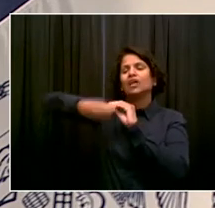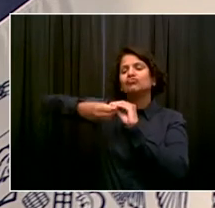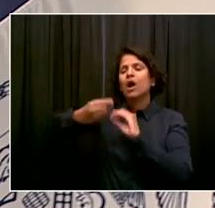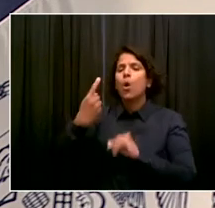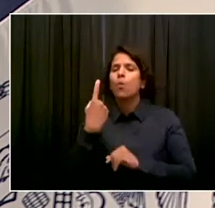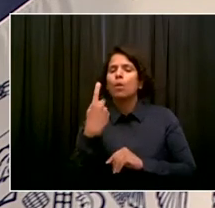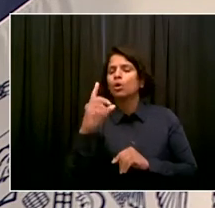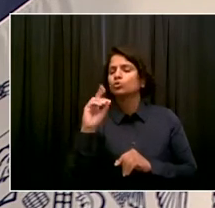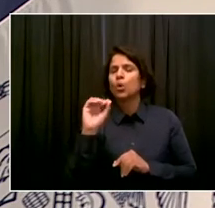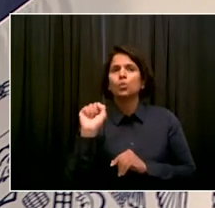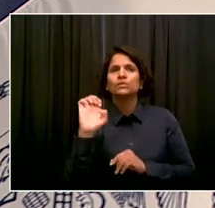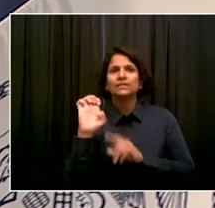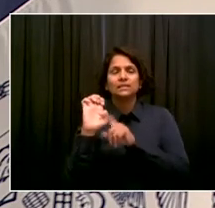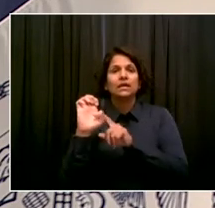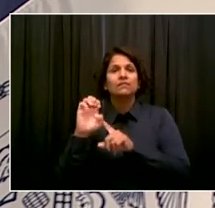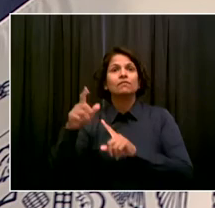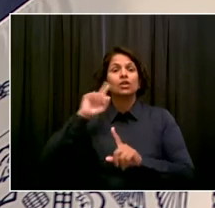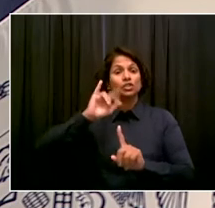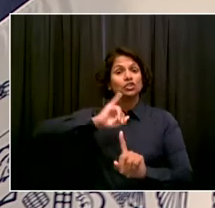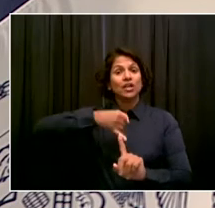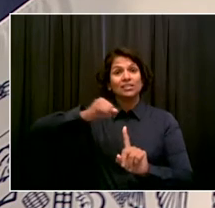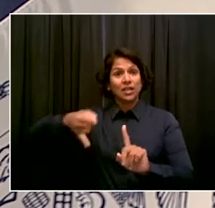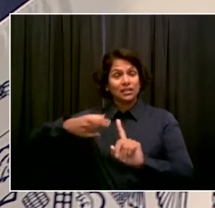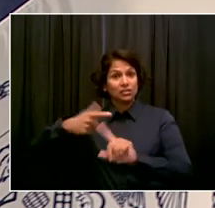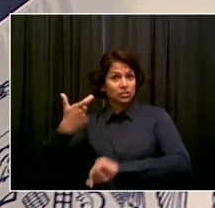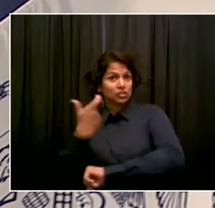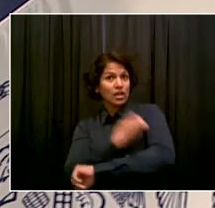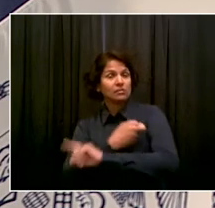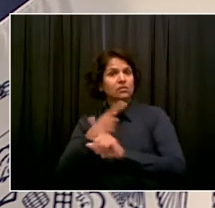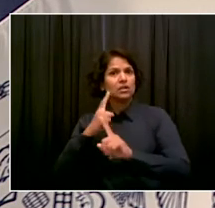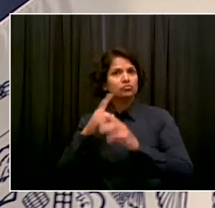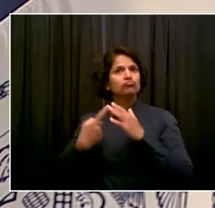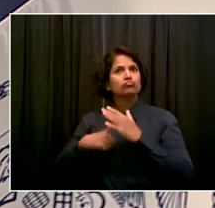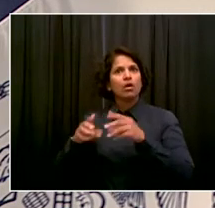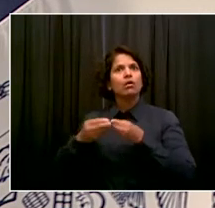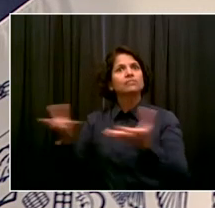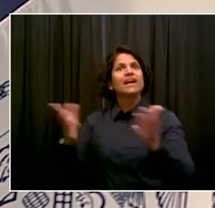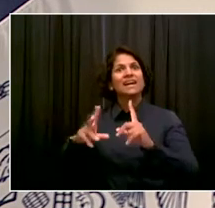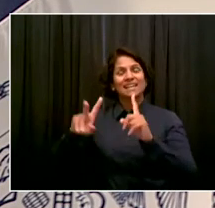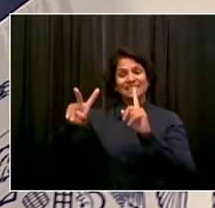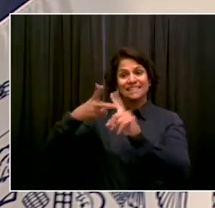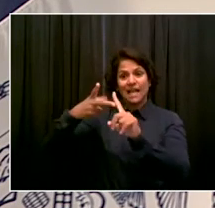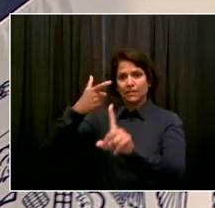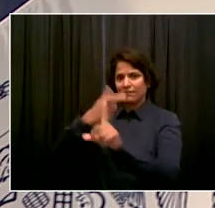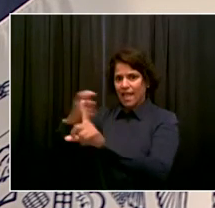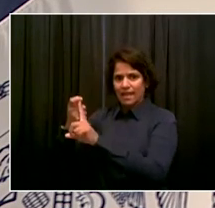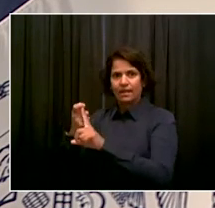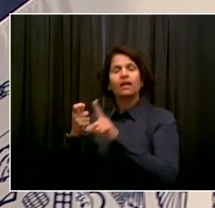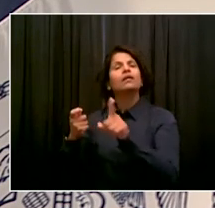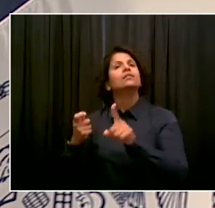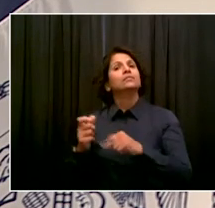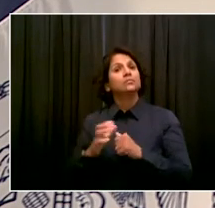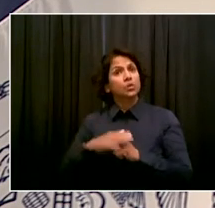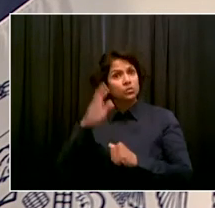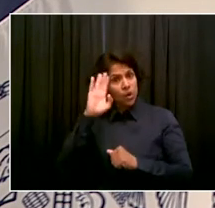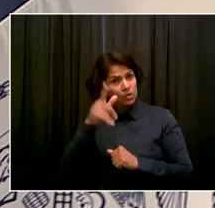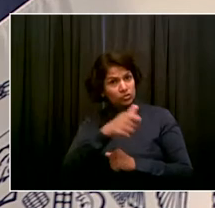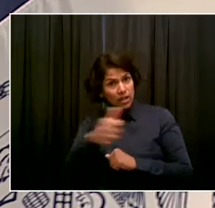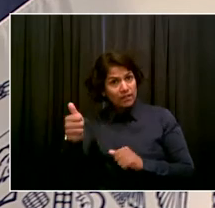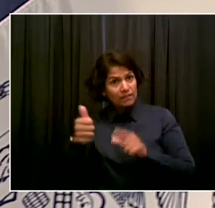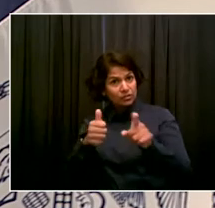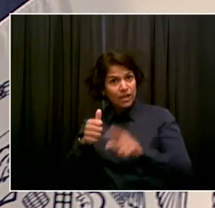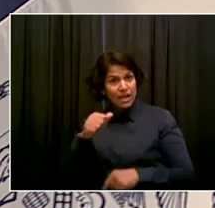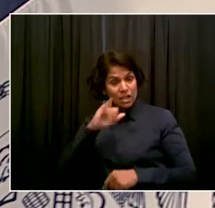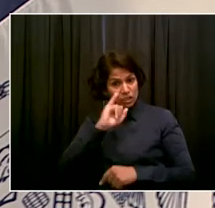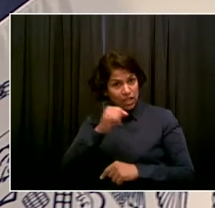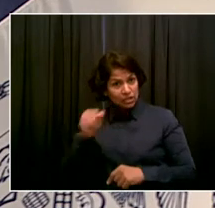vaccine. Have you heard anything about that? Is that something that you would do yourself? Would you take a booster shot? Well, I'll turn